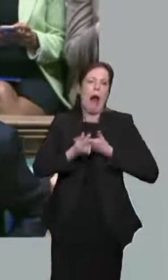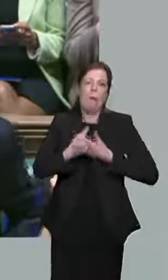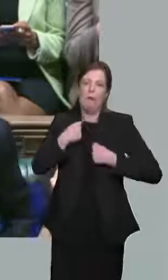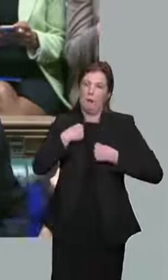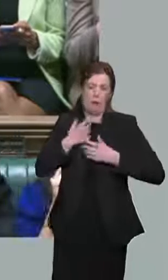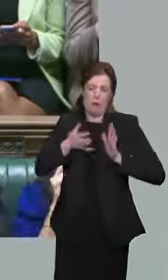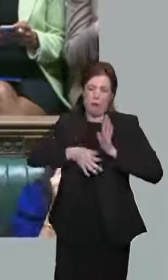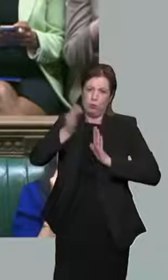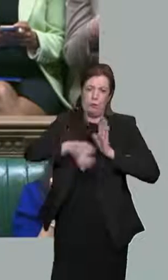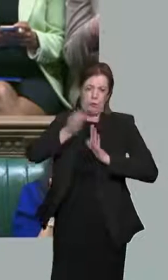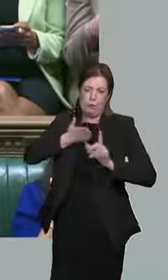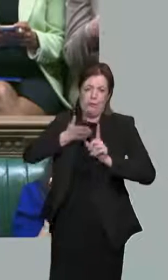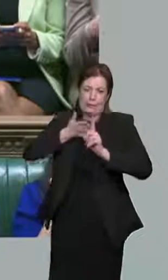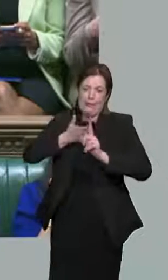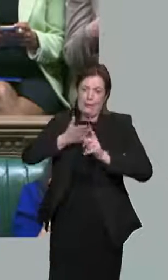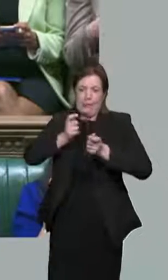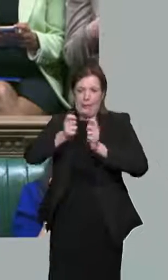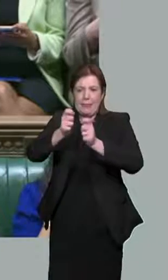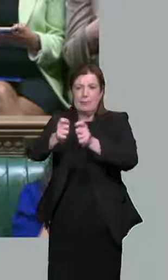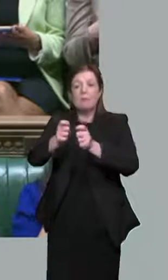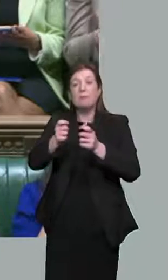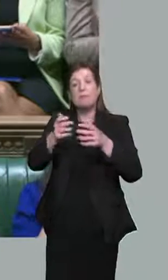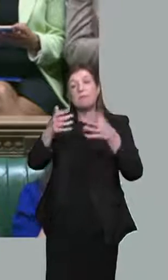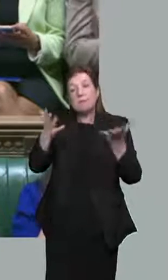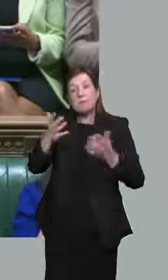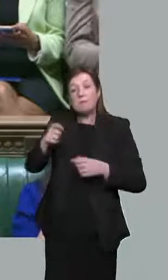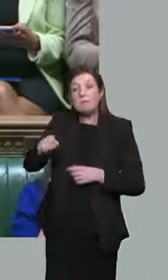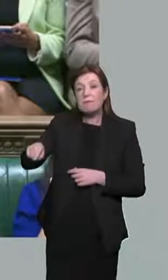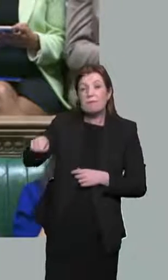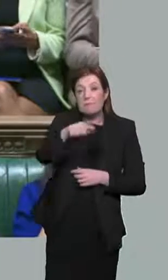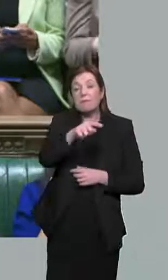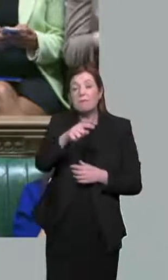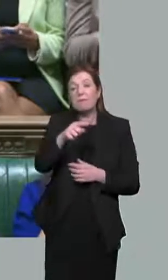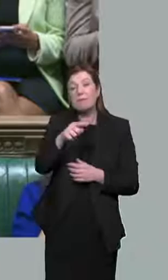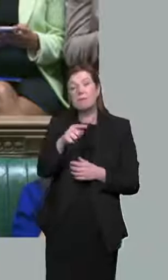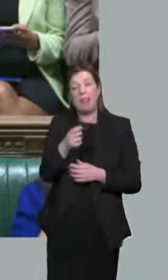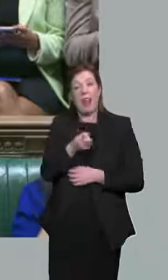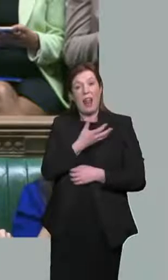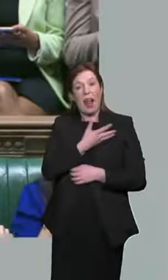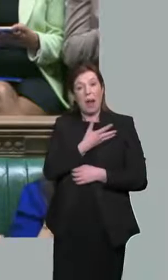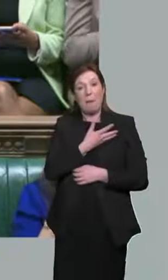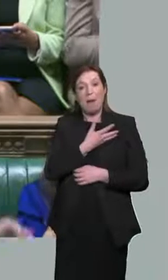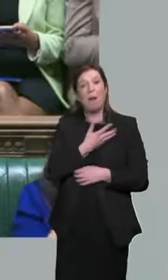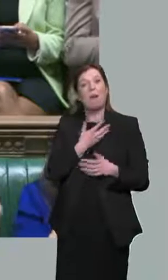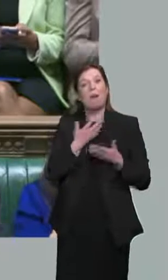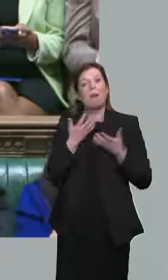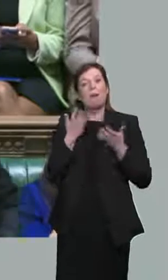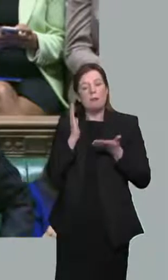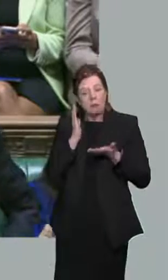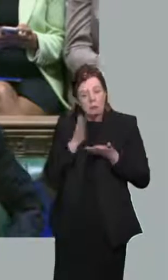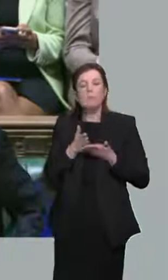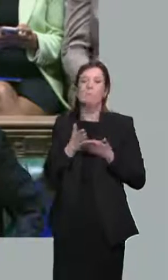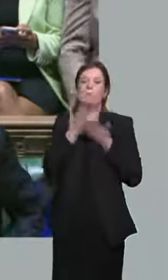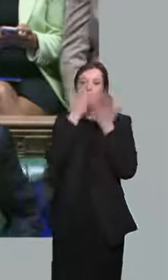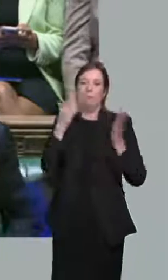strive to improve. But even if they do not admit it, Mr Speaker, members opposite will recognise this day as an achievement